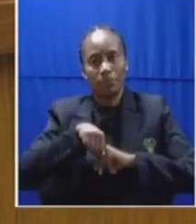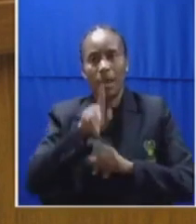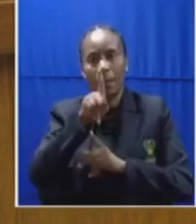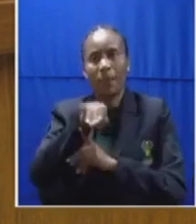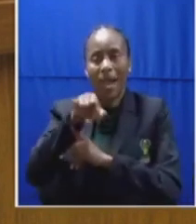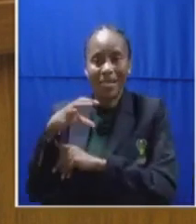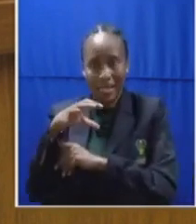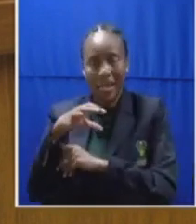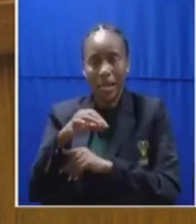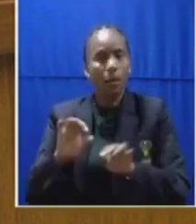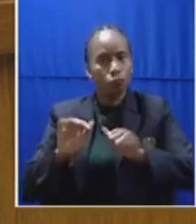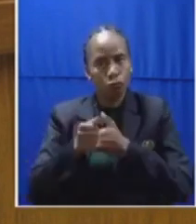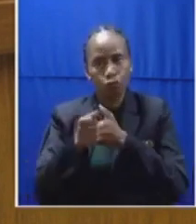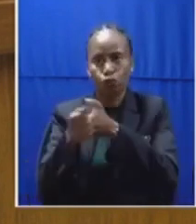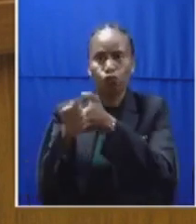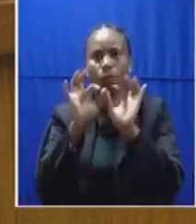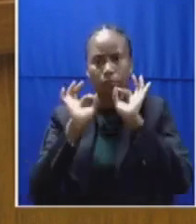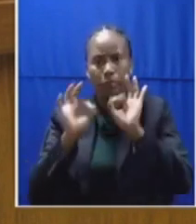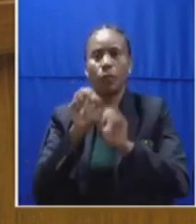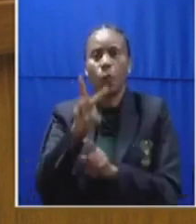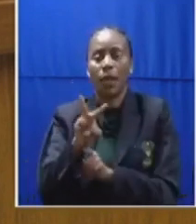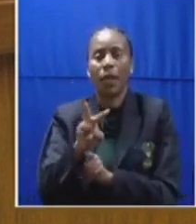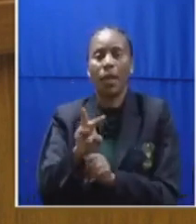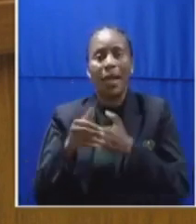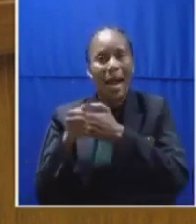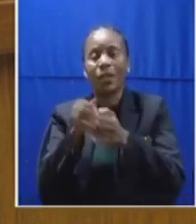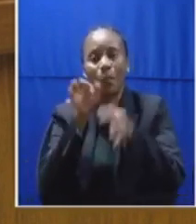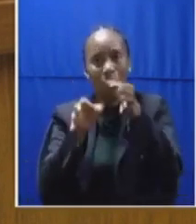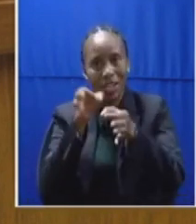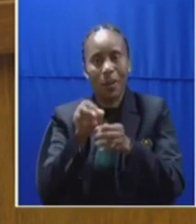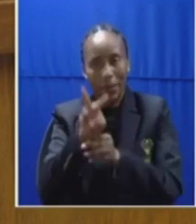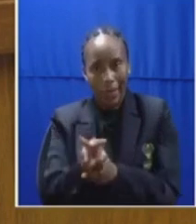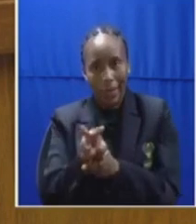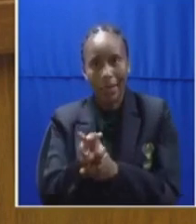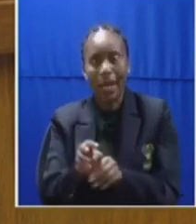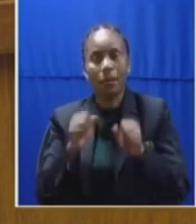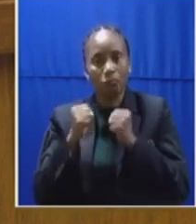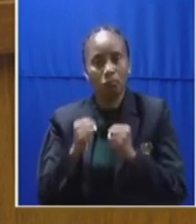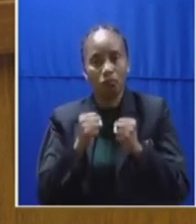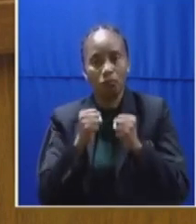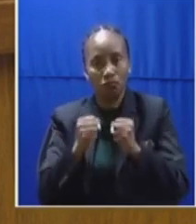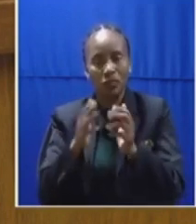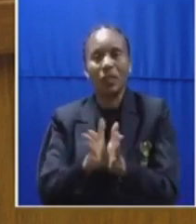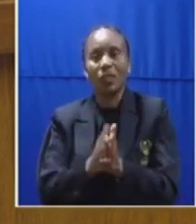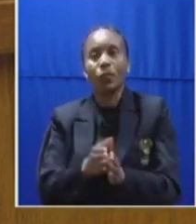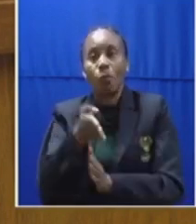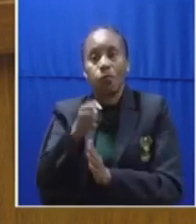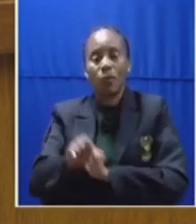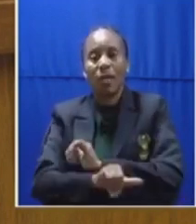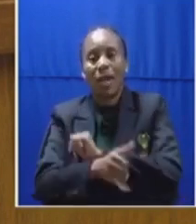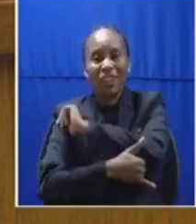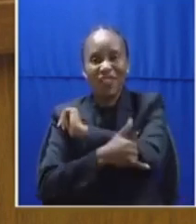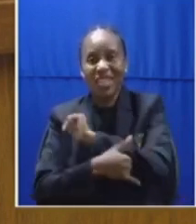competently. The PIC will be guided politically and in consistency with the country's developmental objectives.